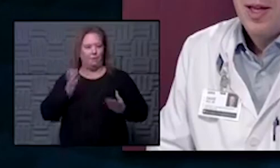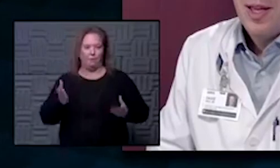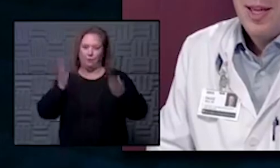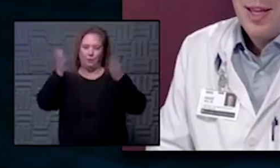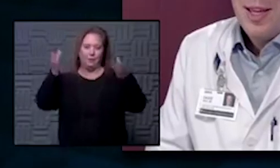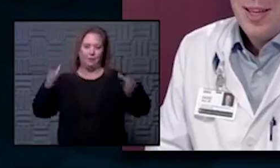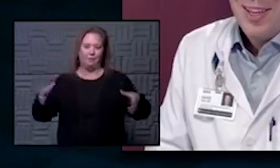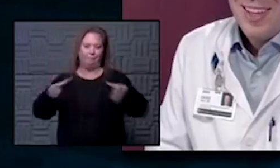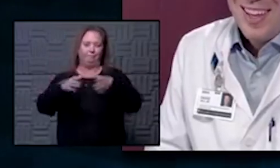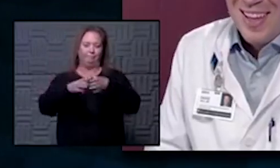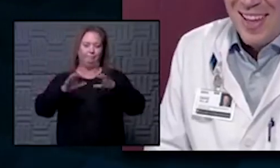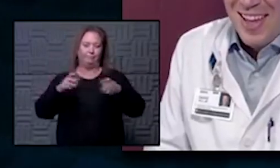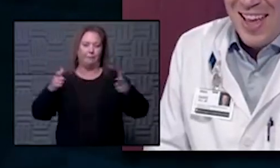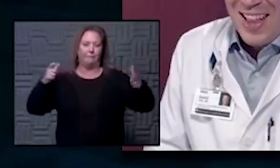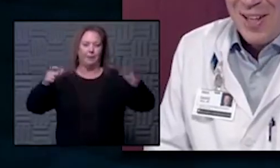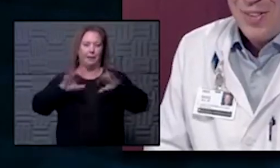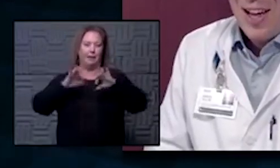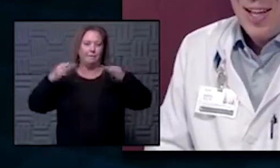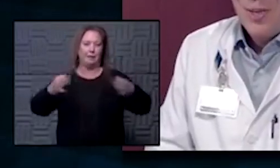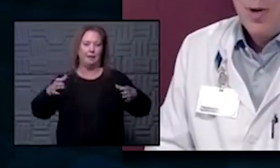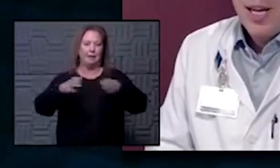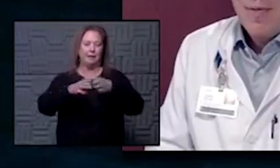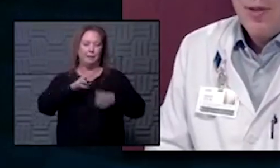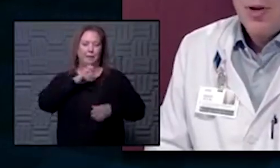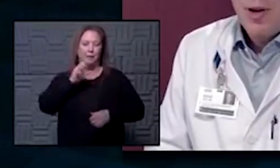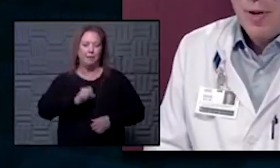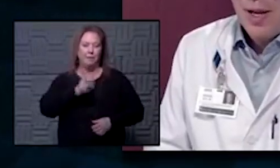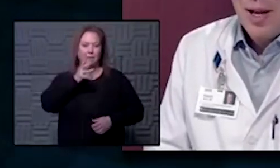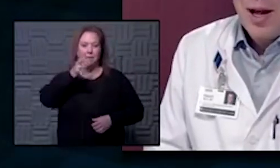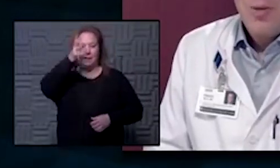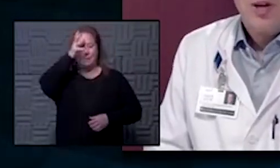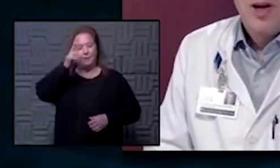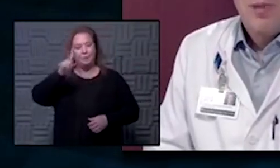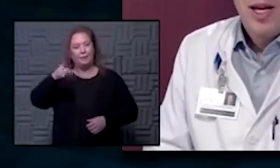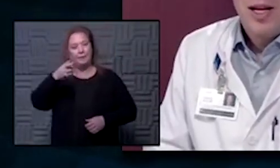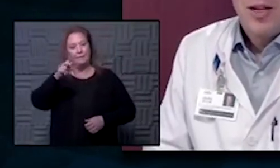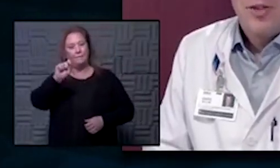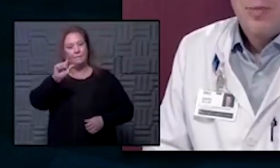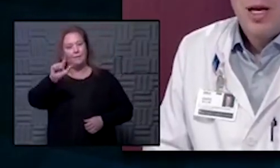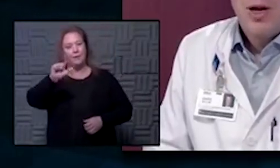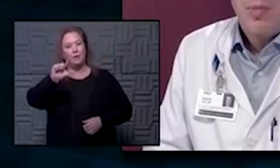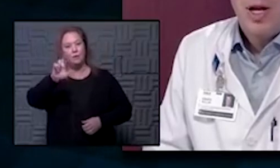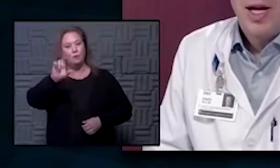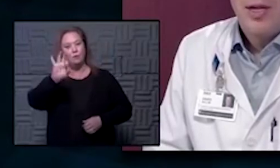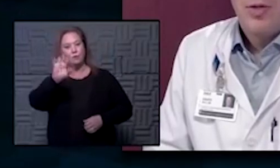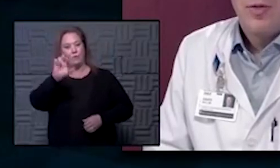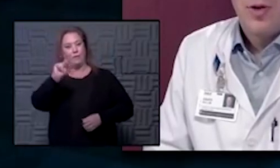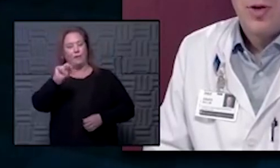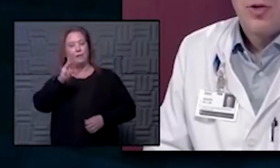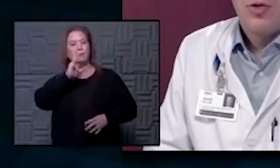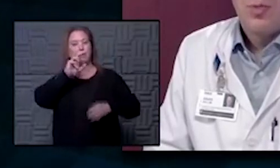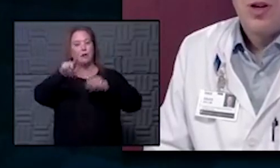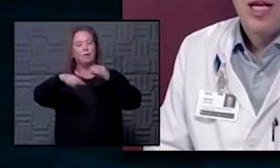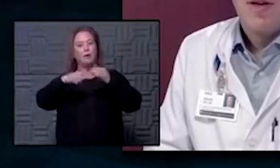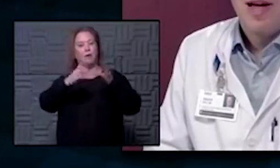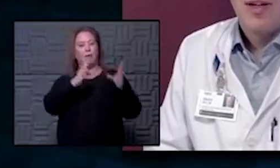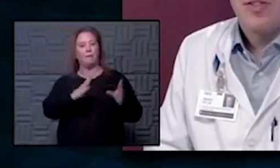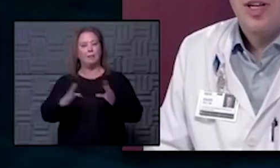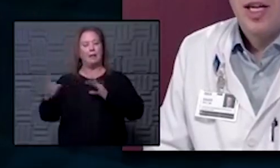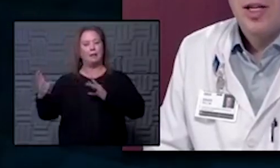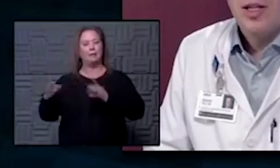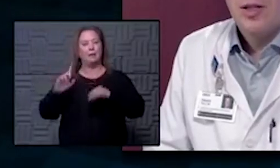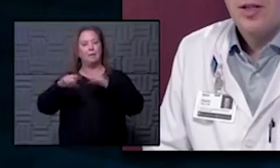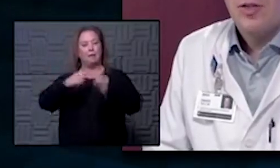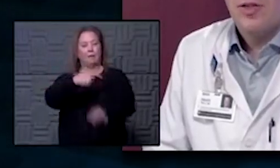let's uh let's bring in Phil Griffin now to update us a bit on our plans for distributing a